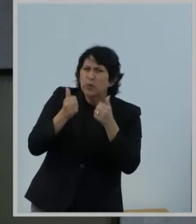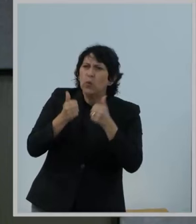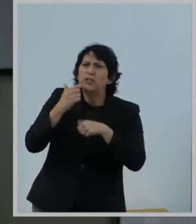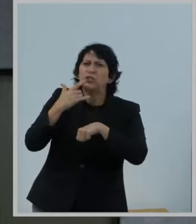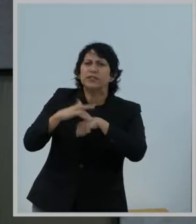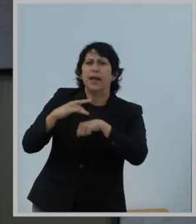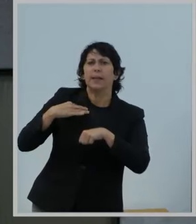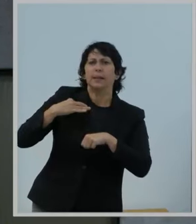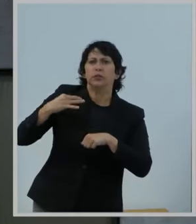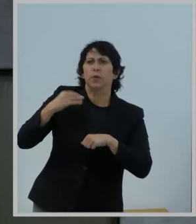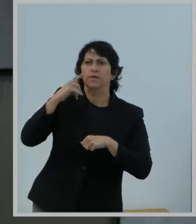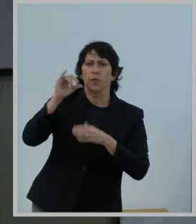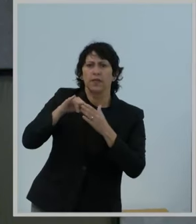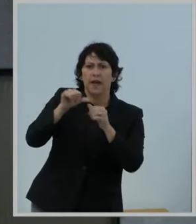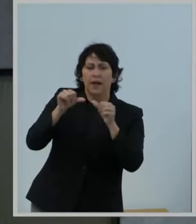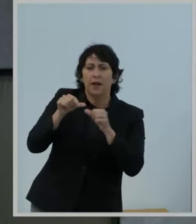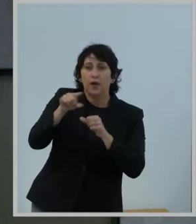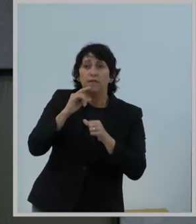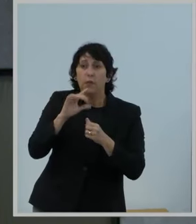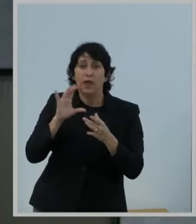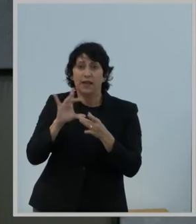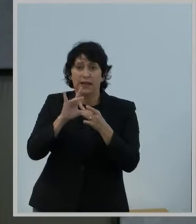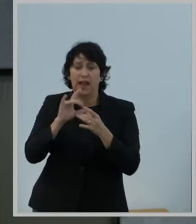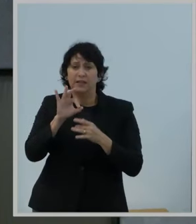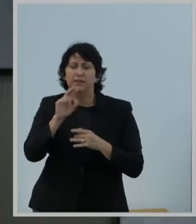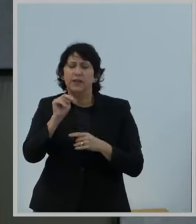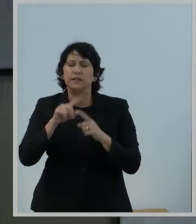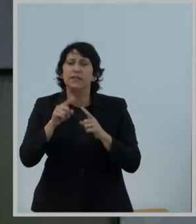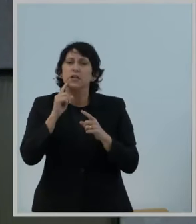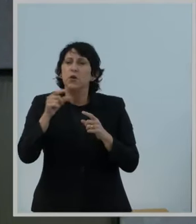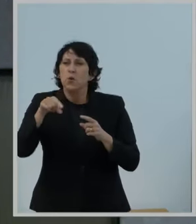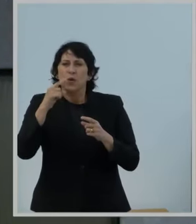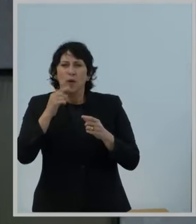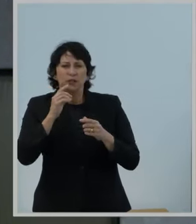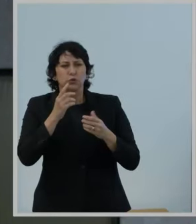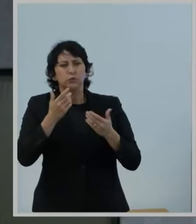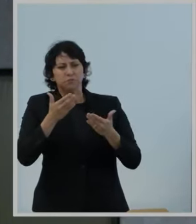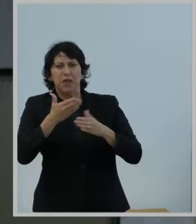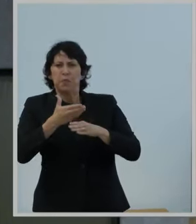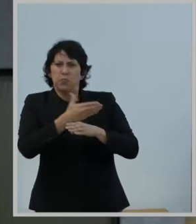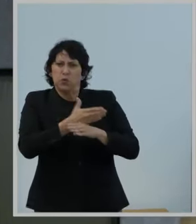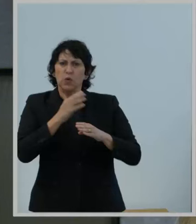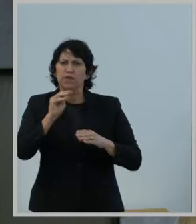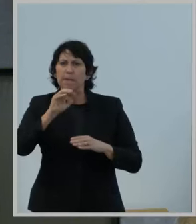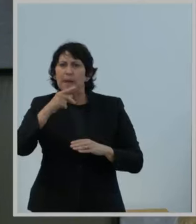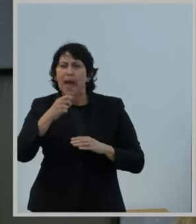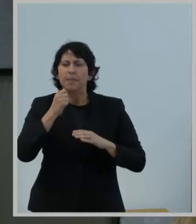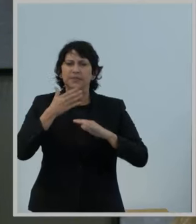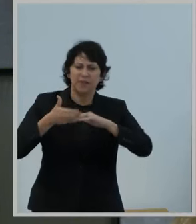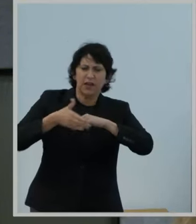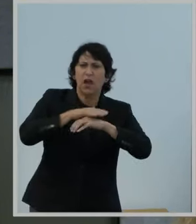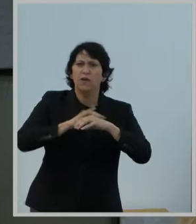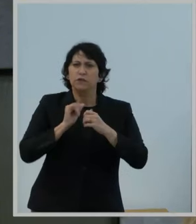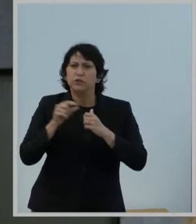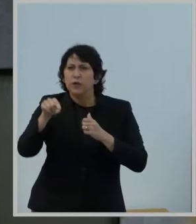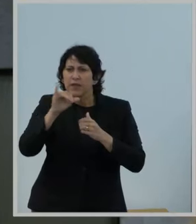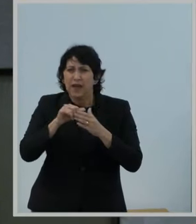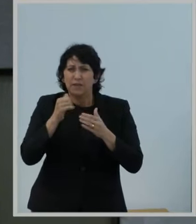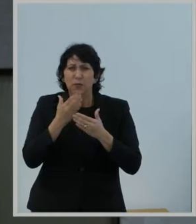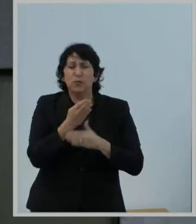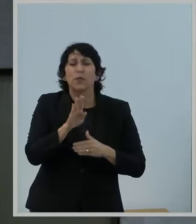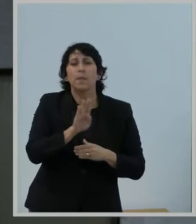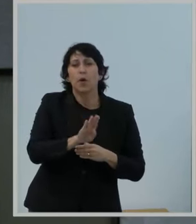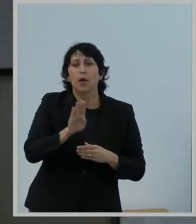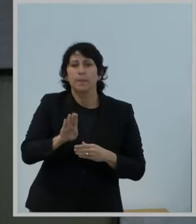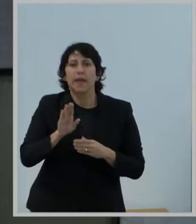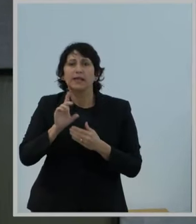mobile support for the Alaska Connect Fund, taking into account the improved maps and coverage and availability data obtained through the broadband data collection.